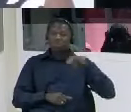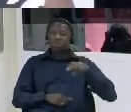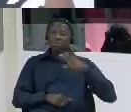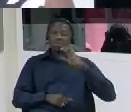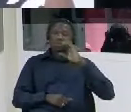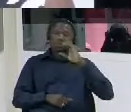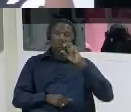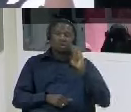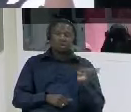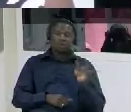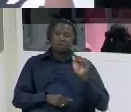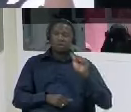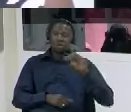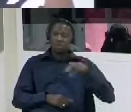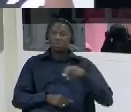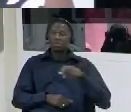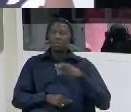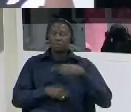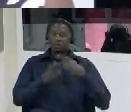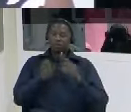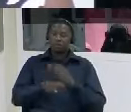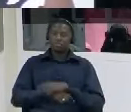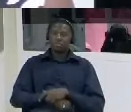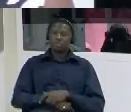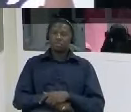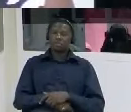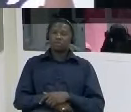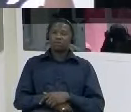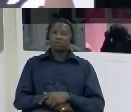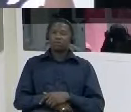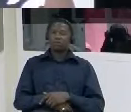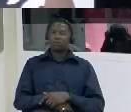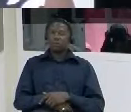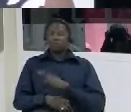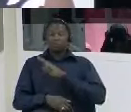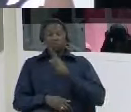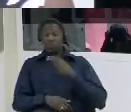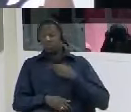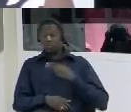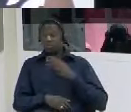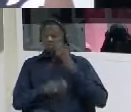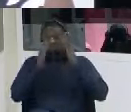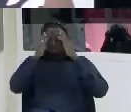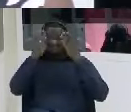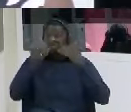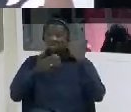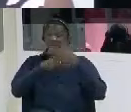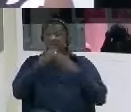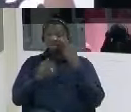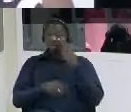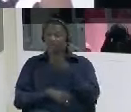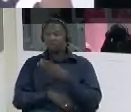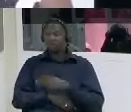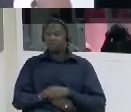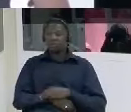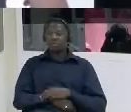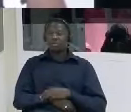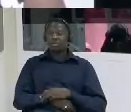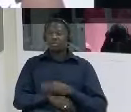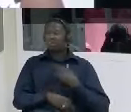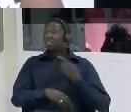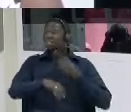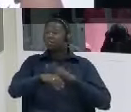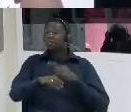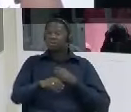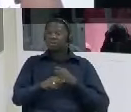no the chamber was at like he was never seen and during my asylum in